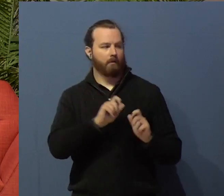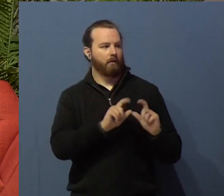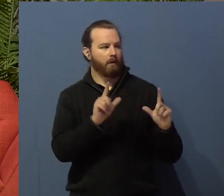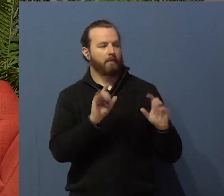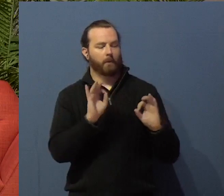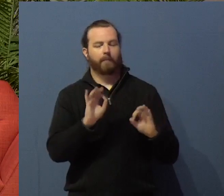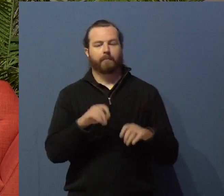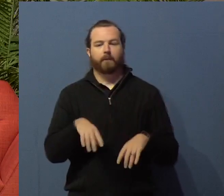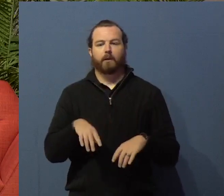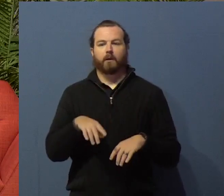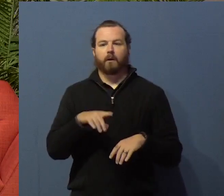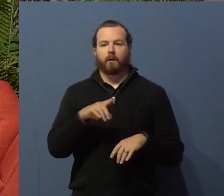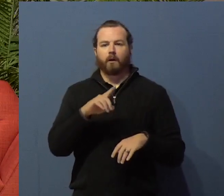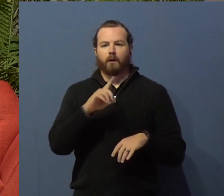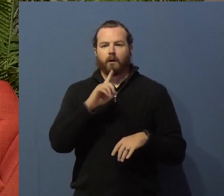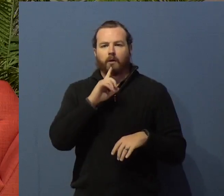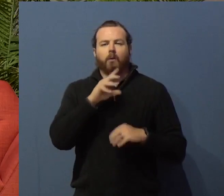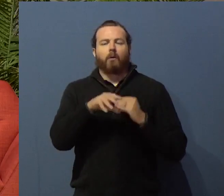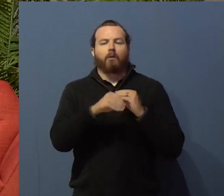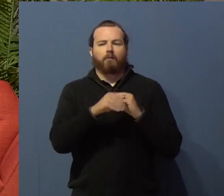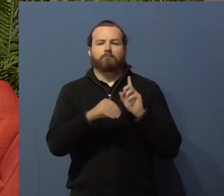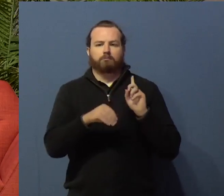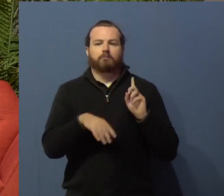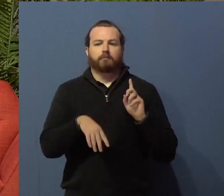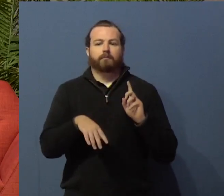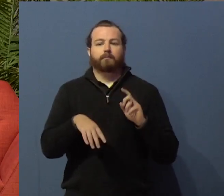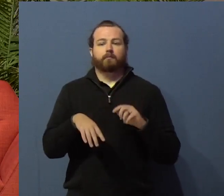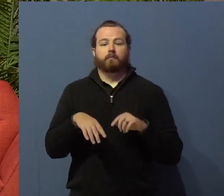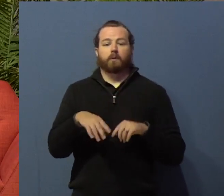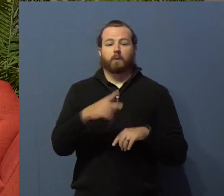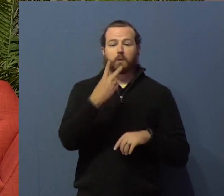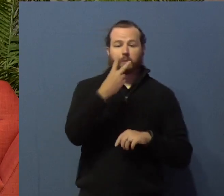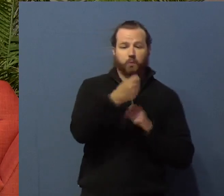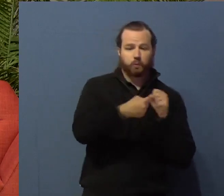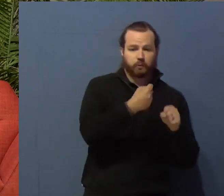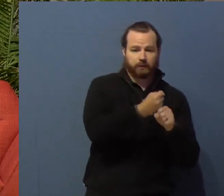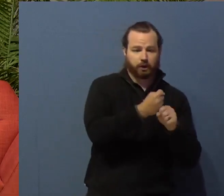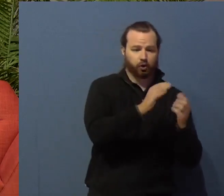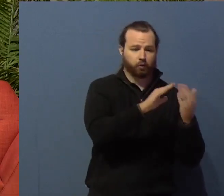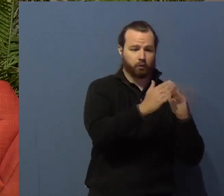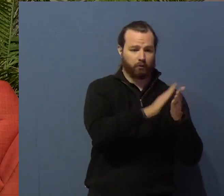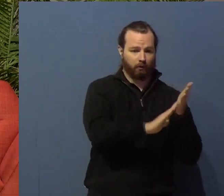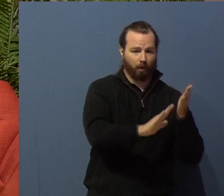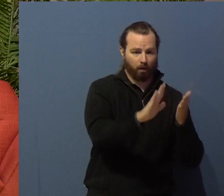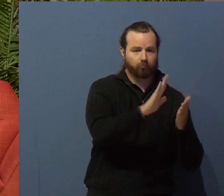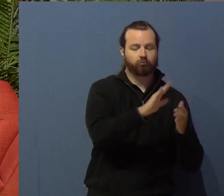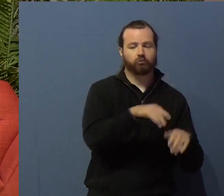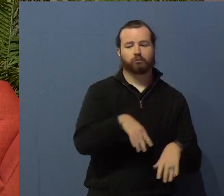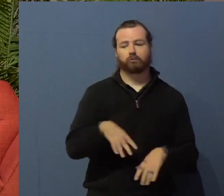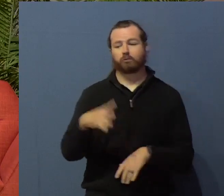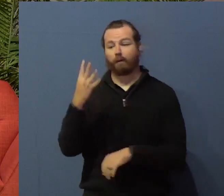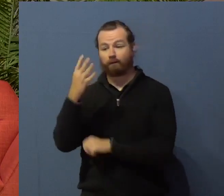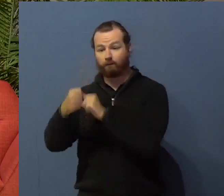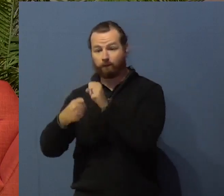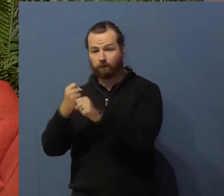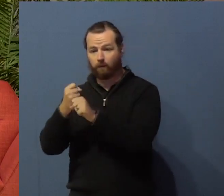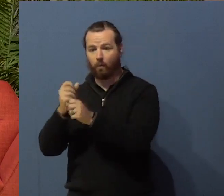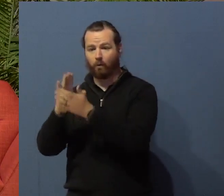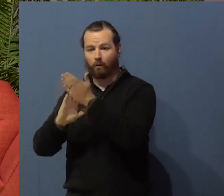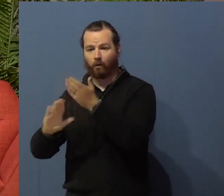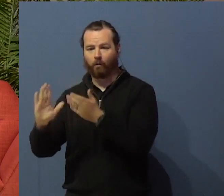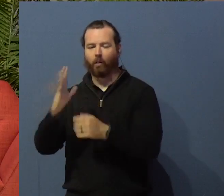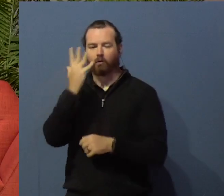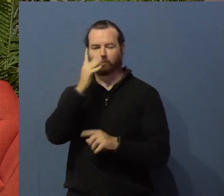I should also say, there's a difference between going to a community college, which is a two-year school, and a four-year college. In